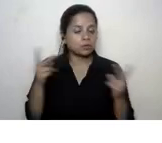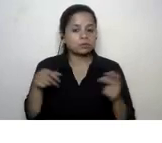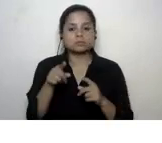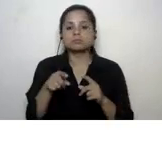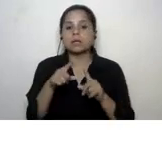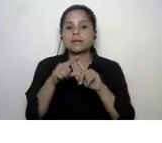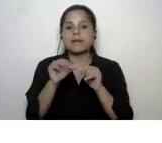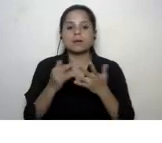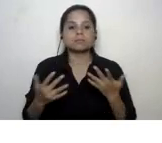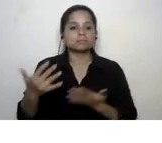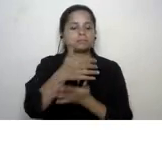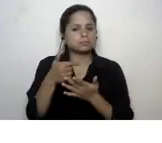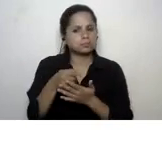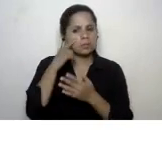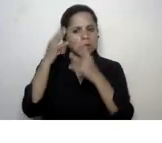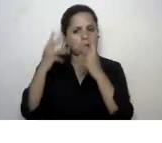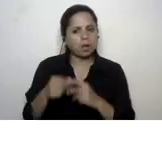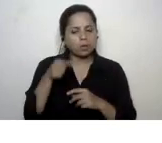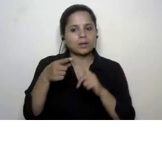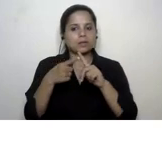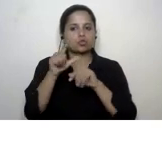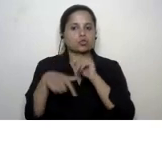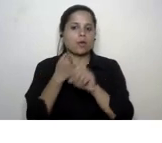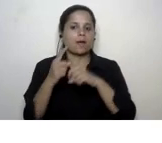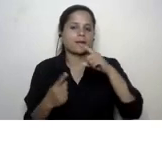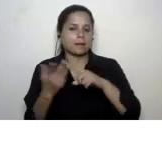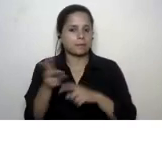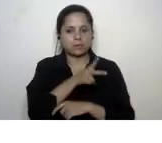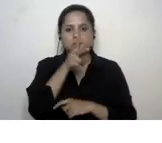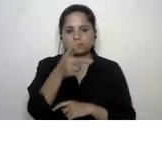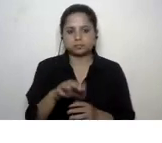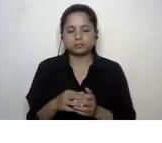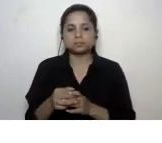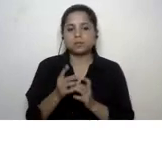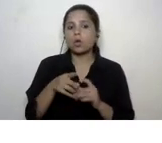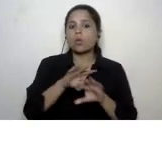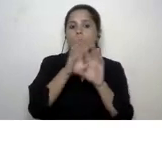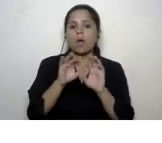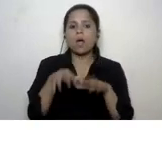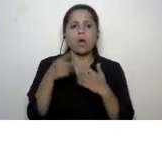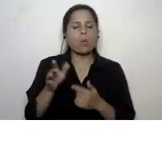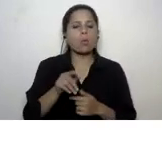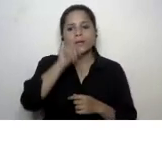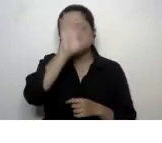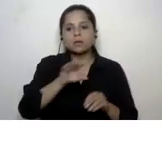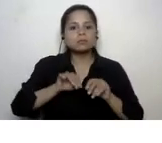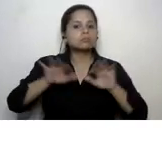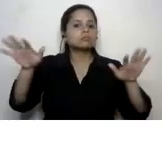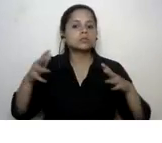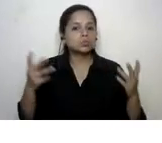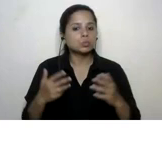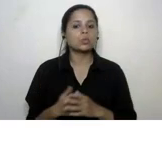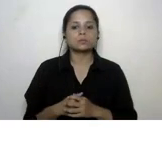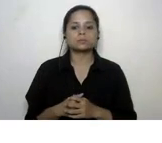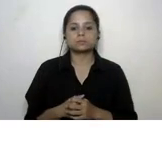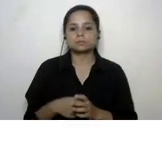collect data and measure these targets that i just spoke about and how this how all of this pans out in india is that